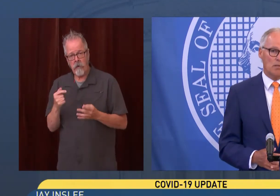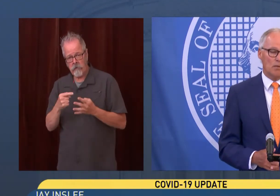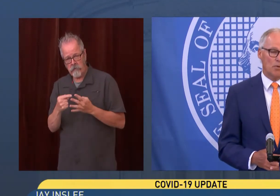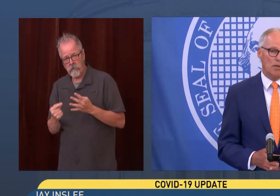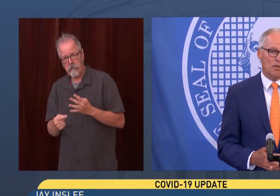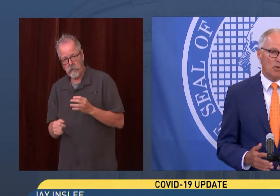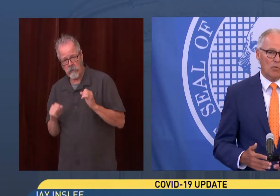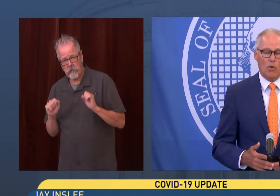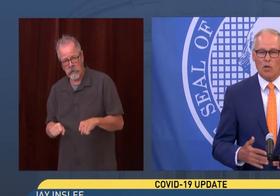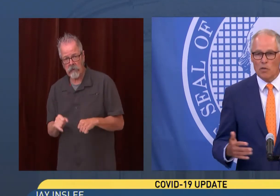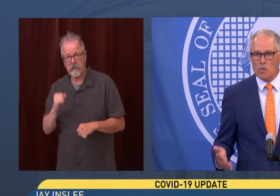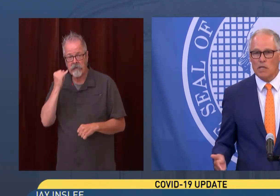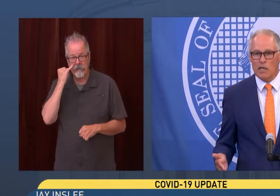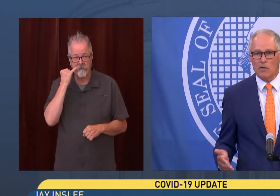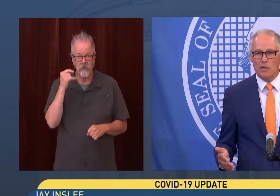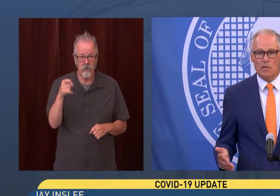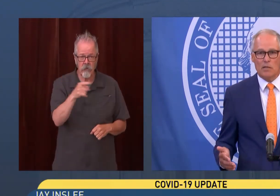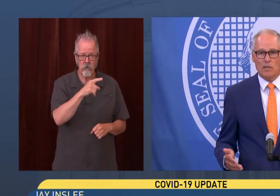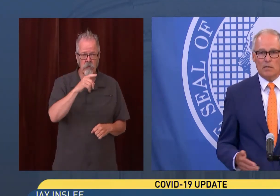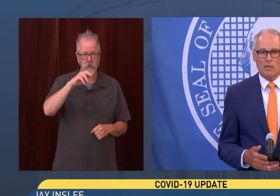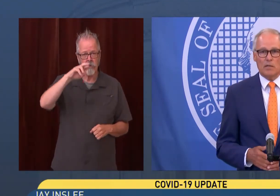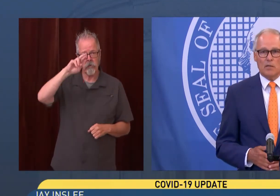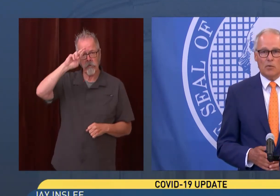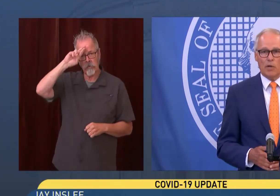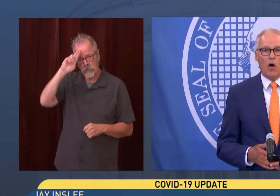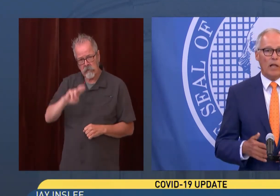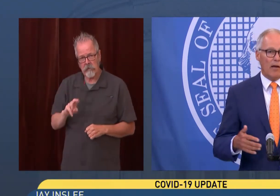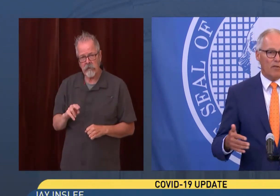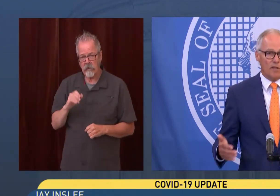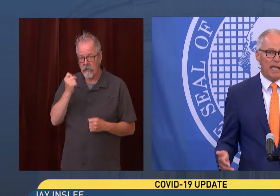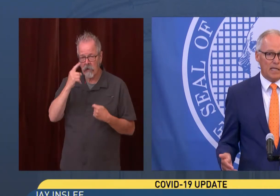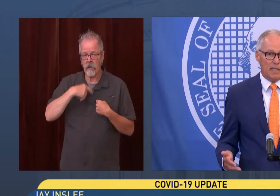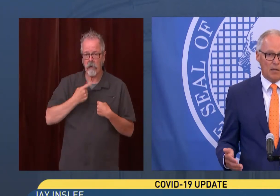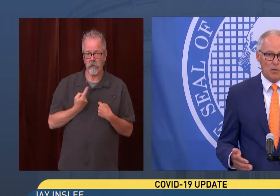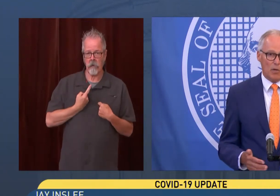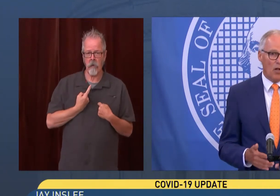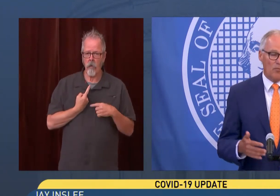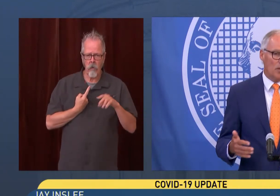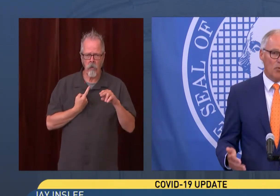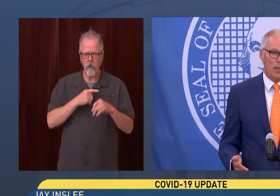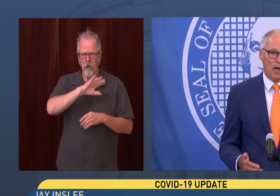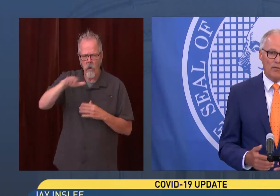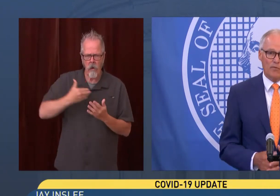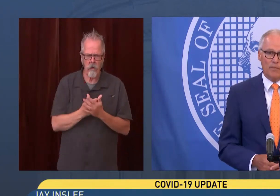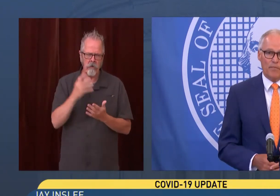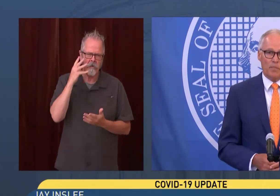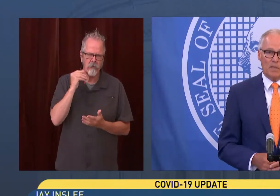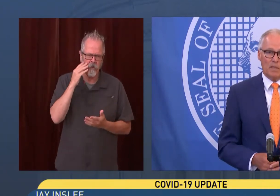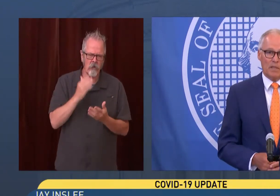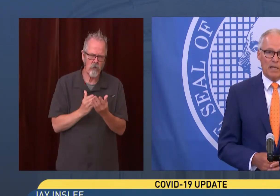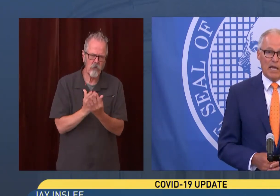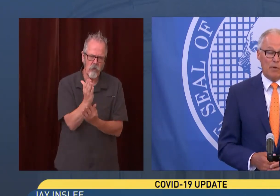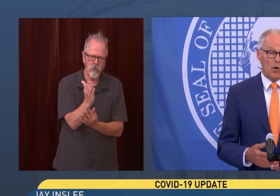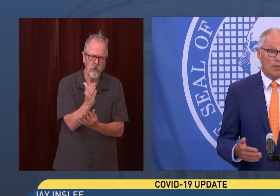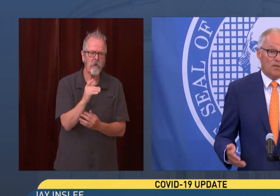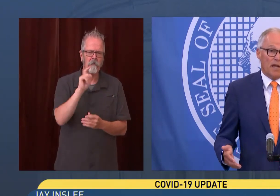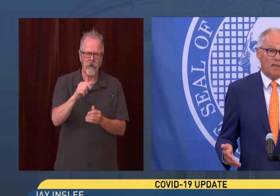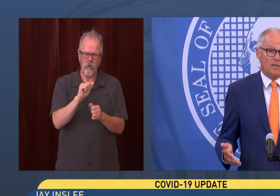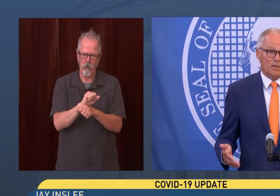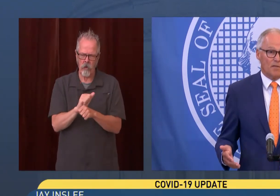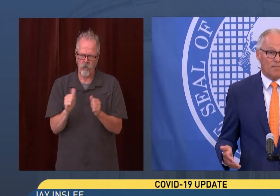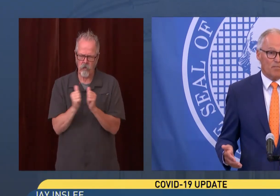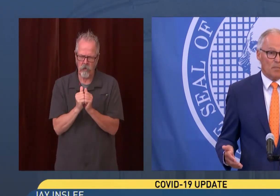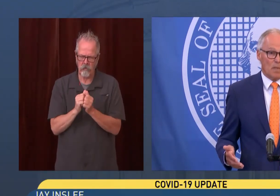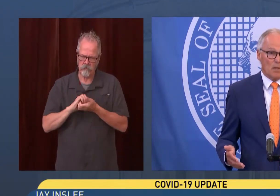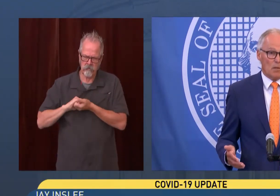realize two things. One, we're all in this together. We all have a stake in this. We all have people we love. And we know what the